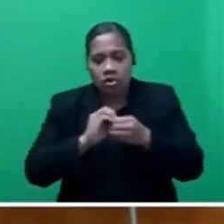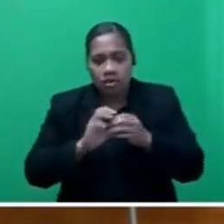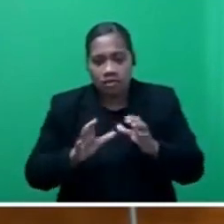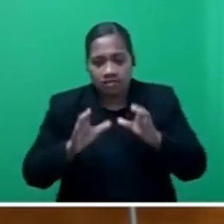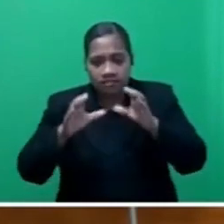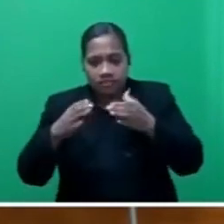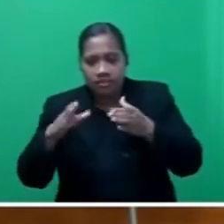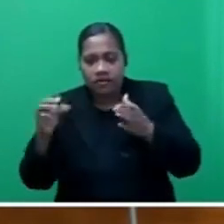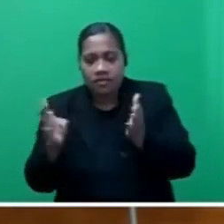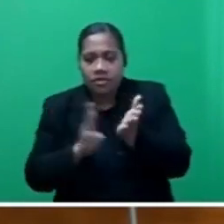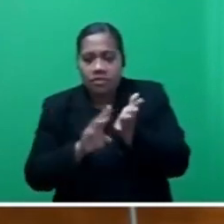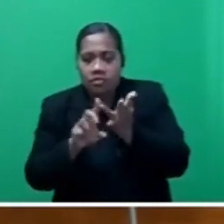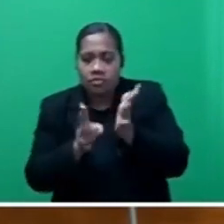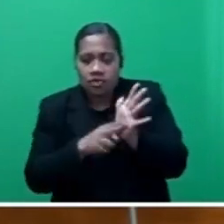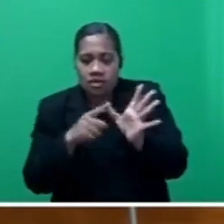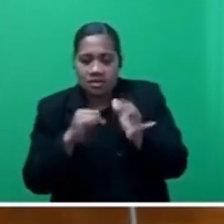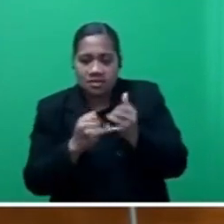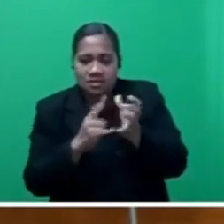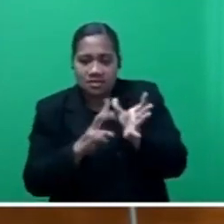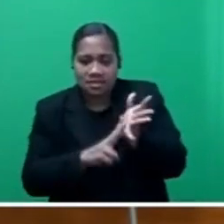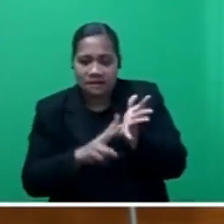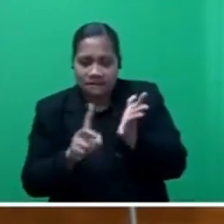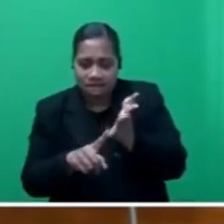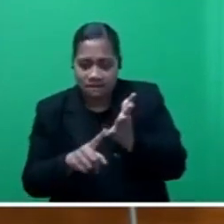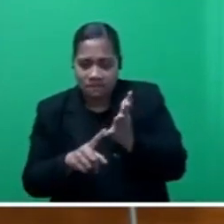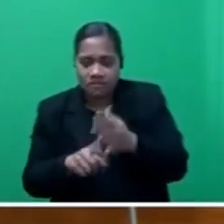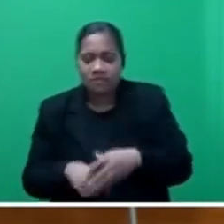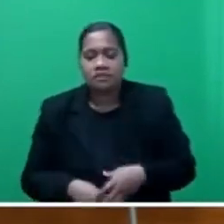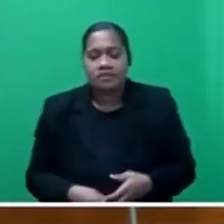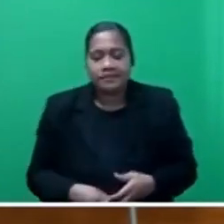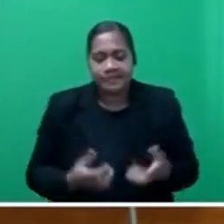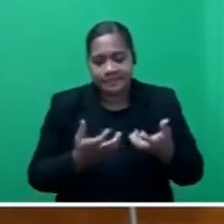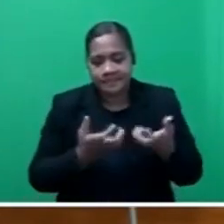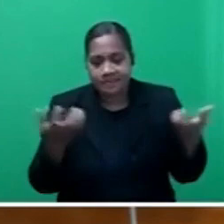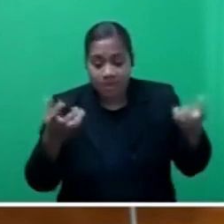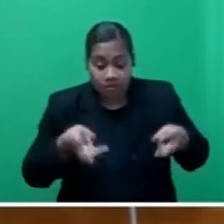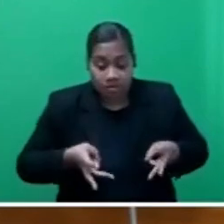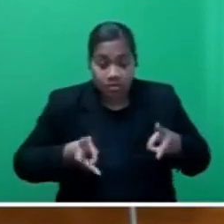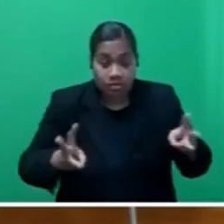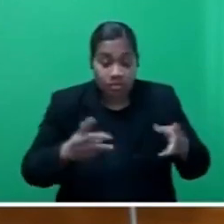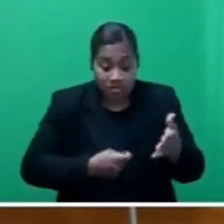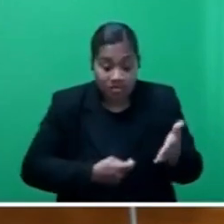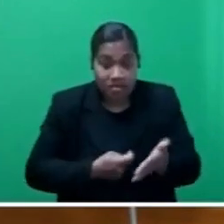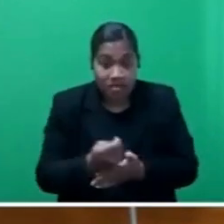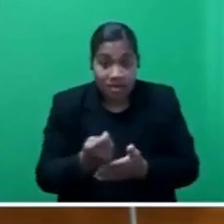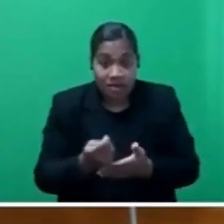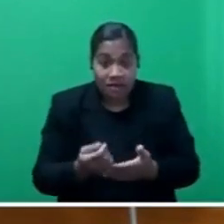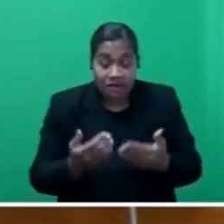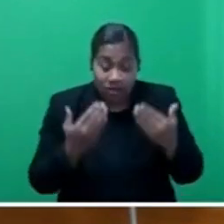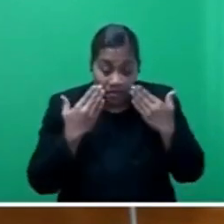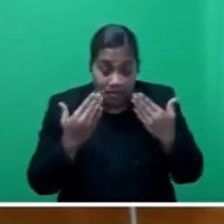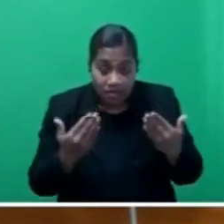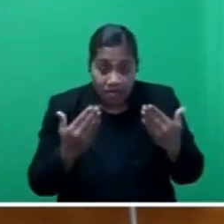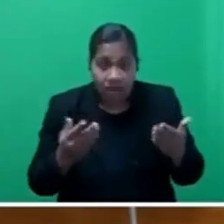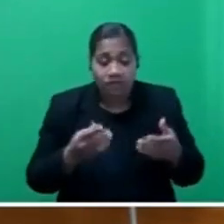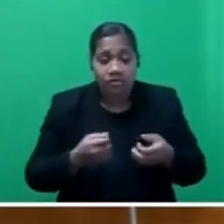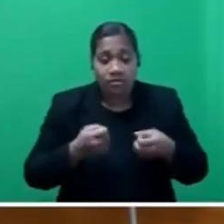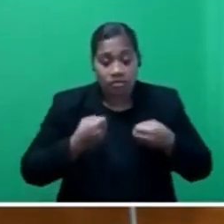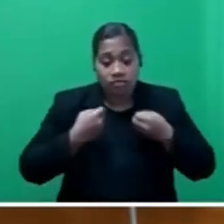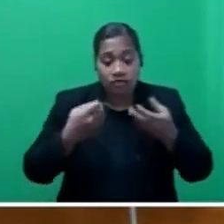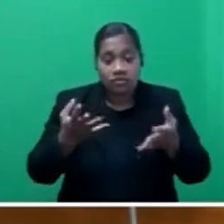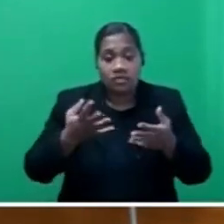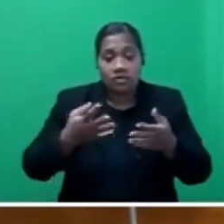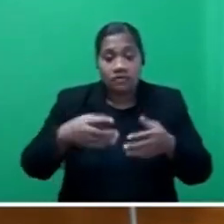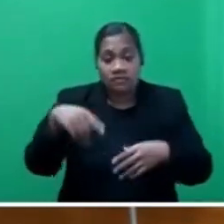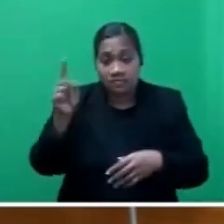Dam landowners. The manner in which compensation has been paid in acknowledgement for the provision of electricity from Monasabu